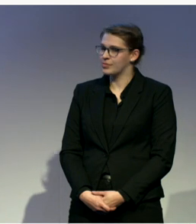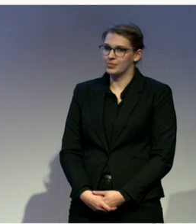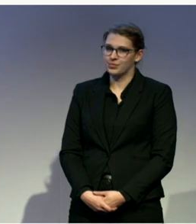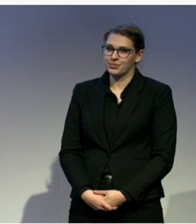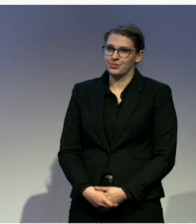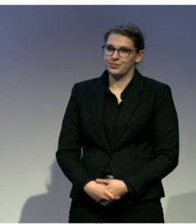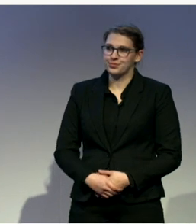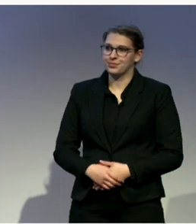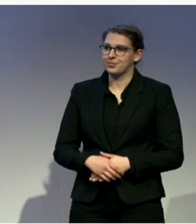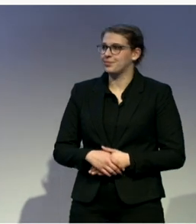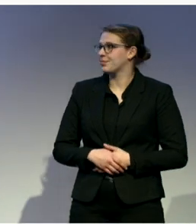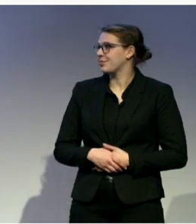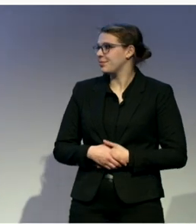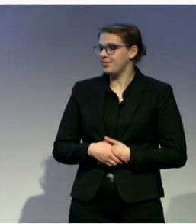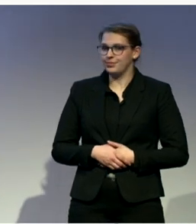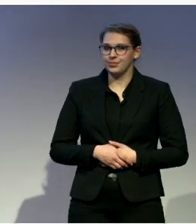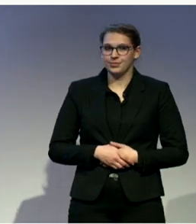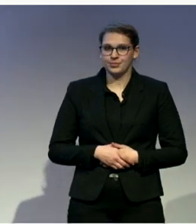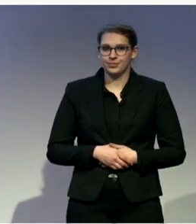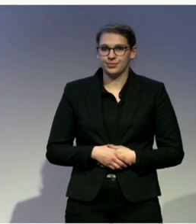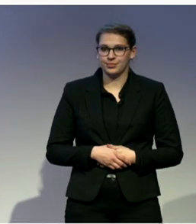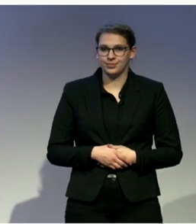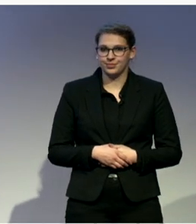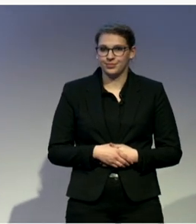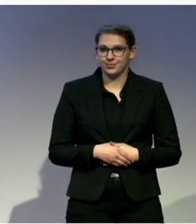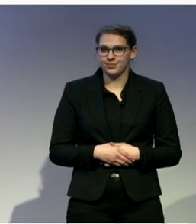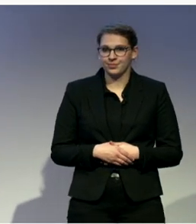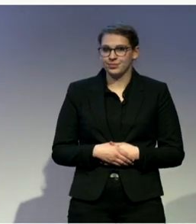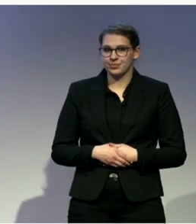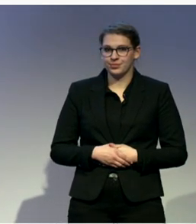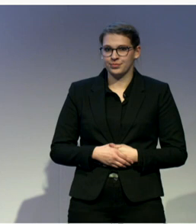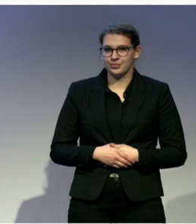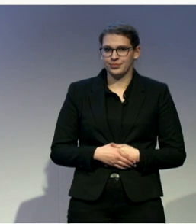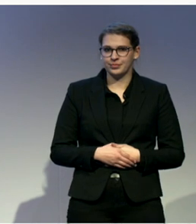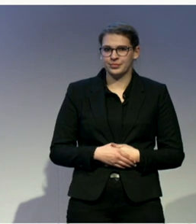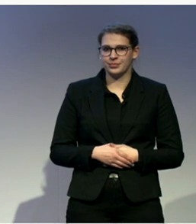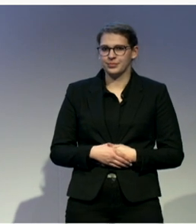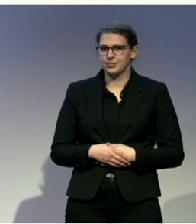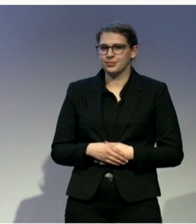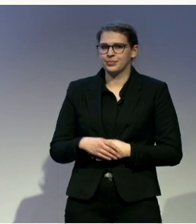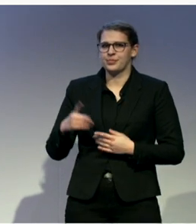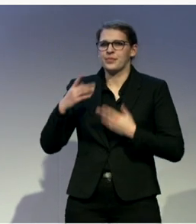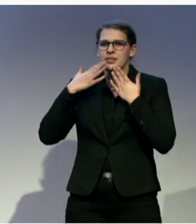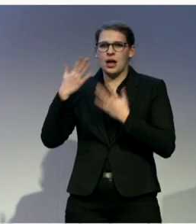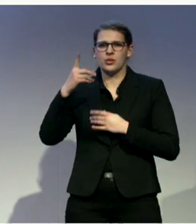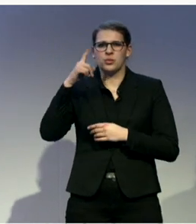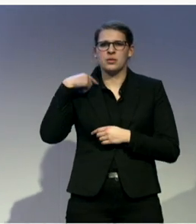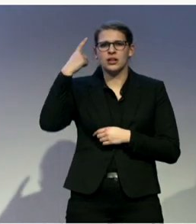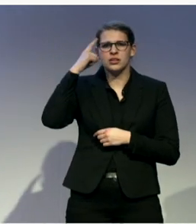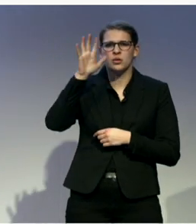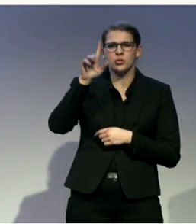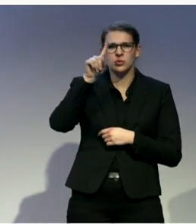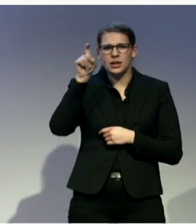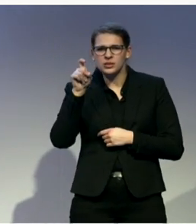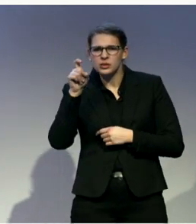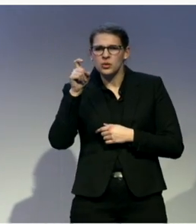achievement in that realm. Okay. Thank you. I think you also asked specifically, and correct me if I'm mistaken, the